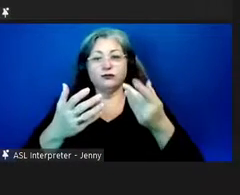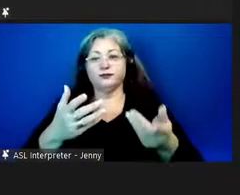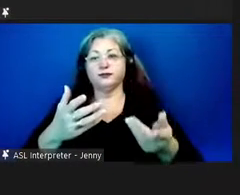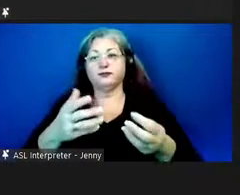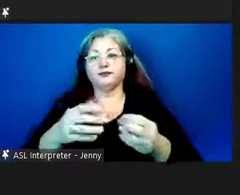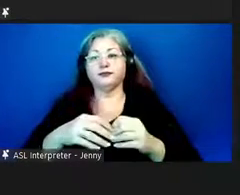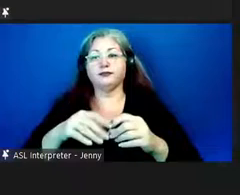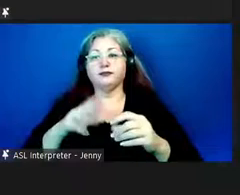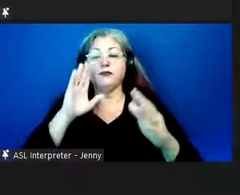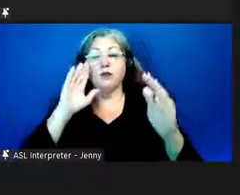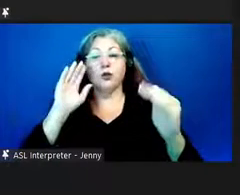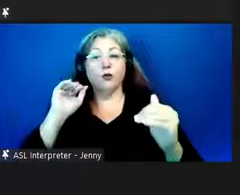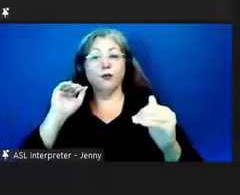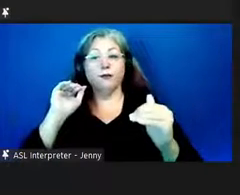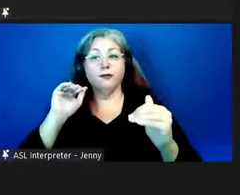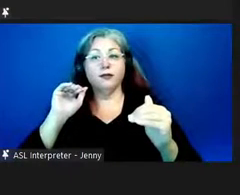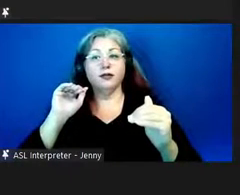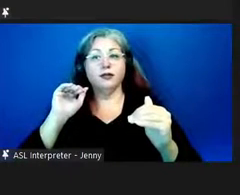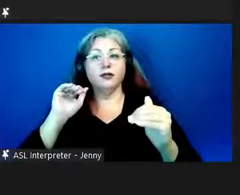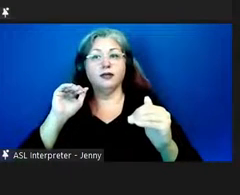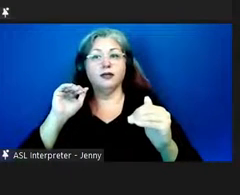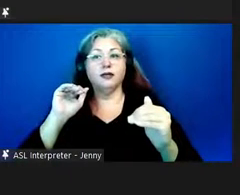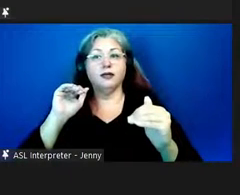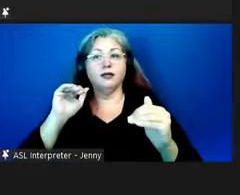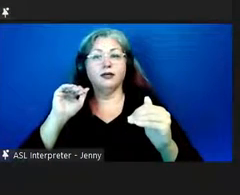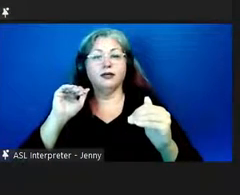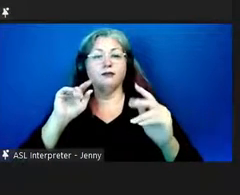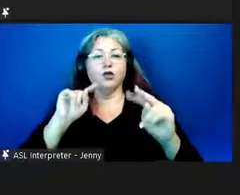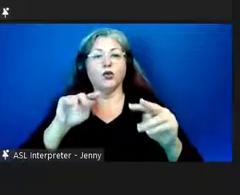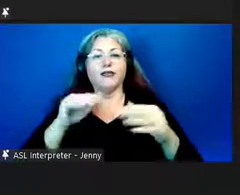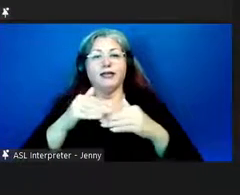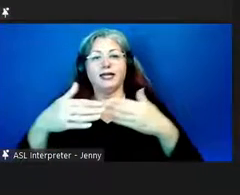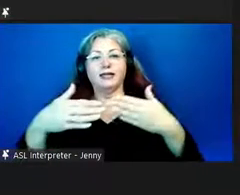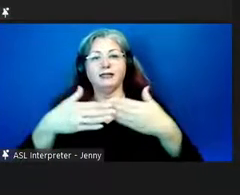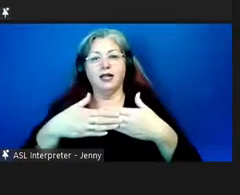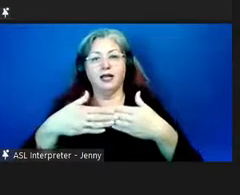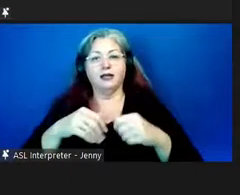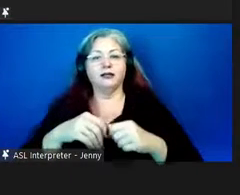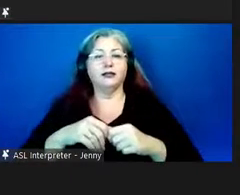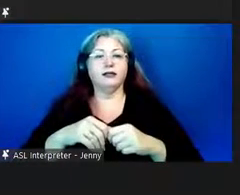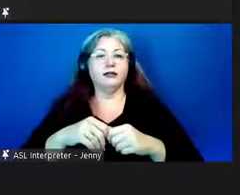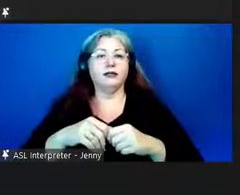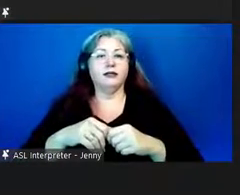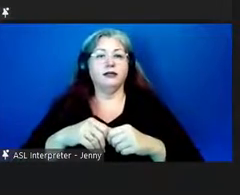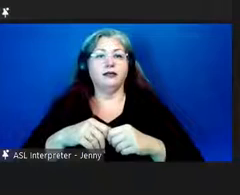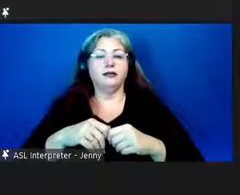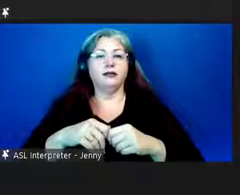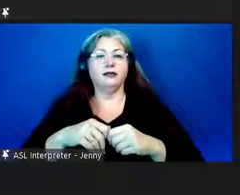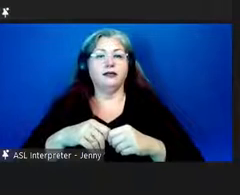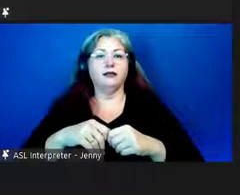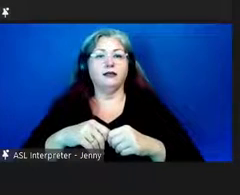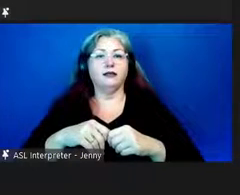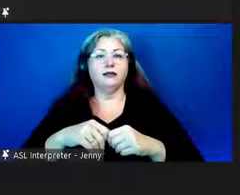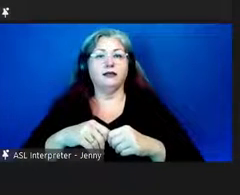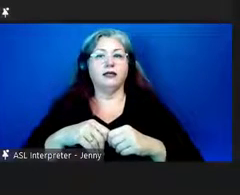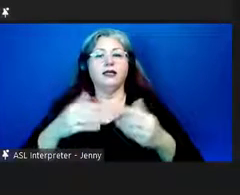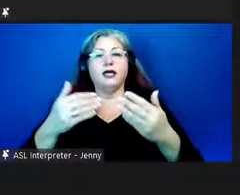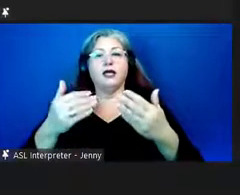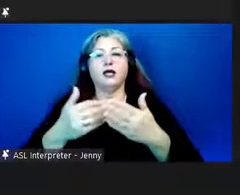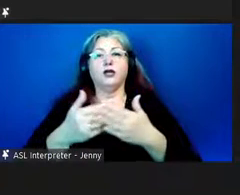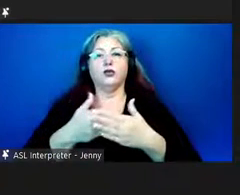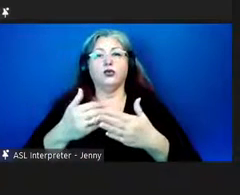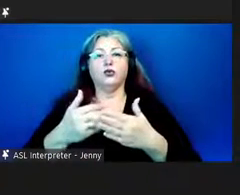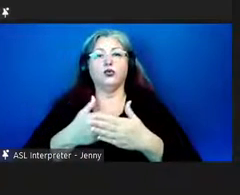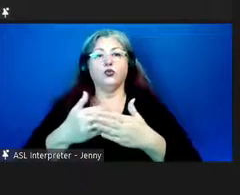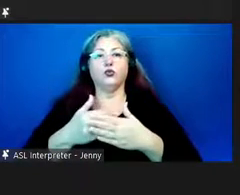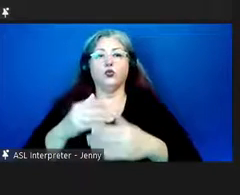hopefully that the, let's go to the next slide, can the new, but generating of new